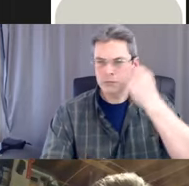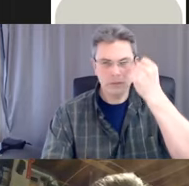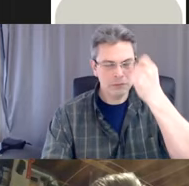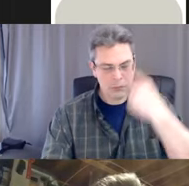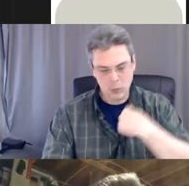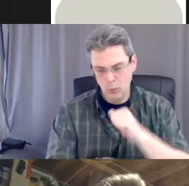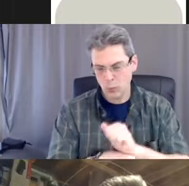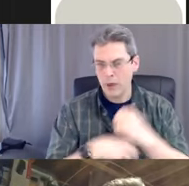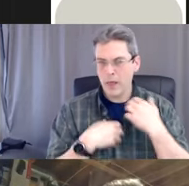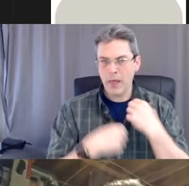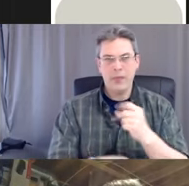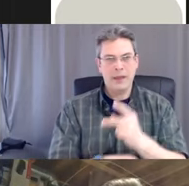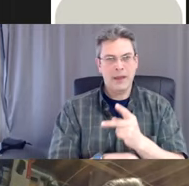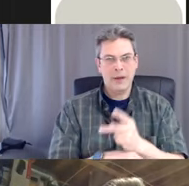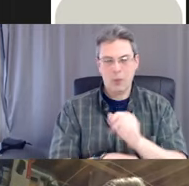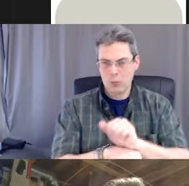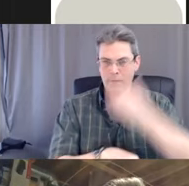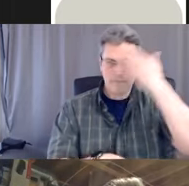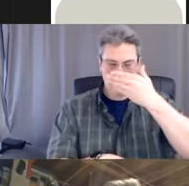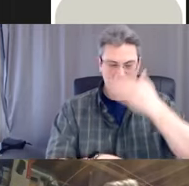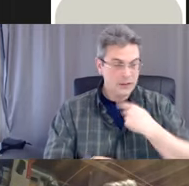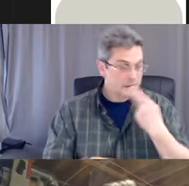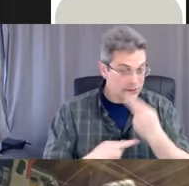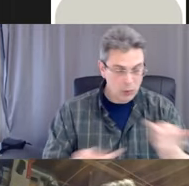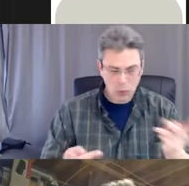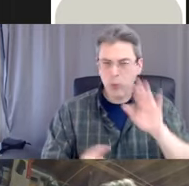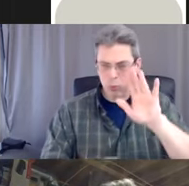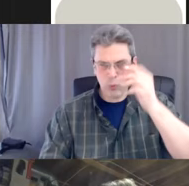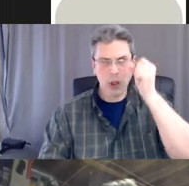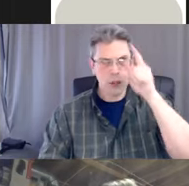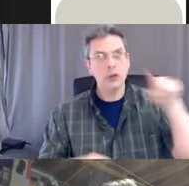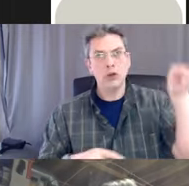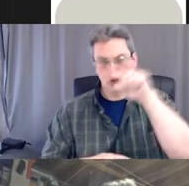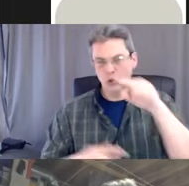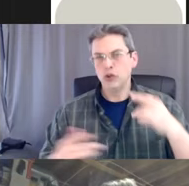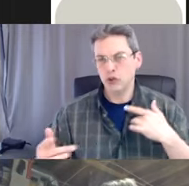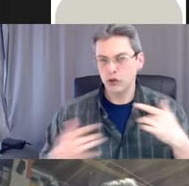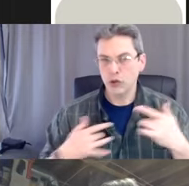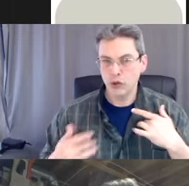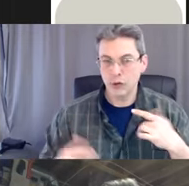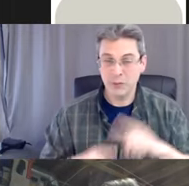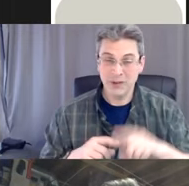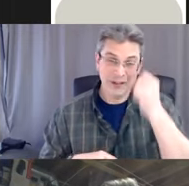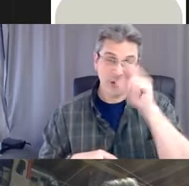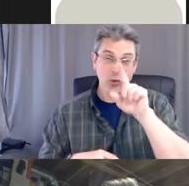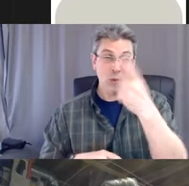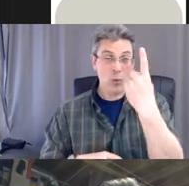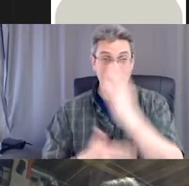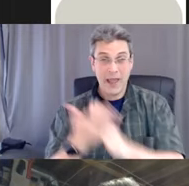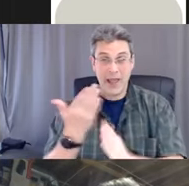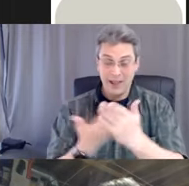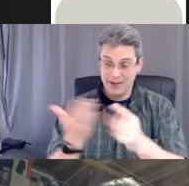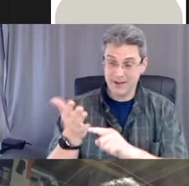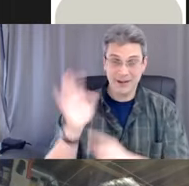on the front line, I totally understand how people feel. So a typical person's hands can carry 10,000 to 10 million